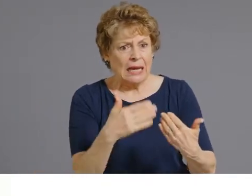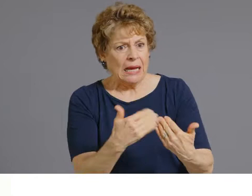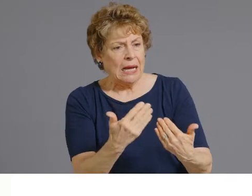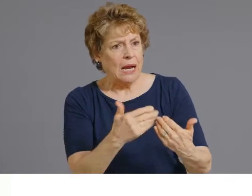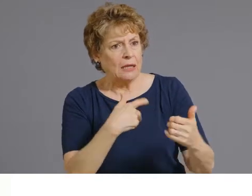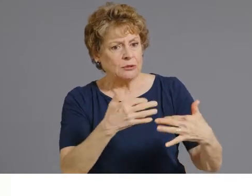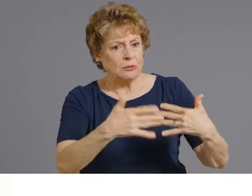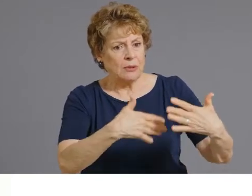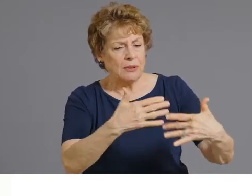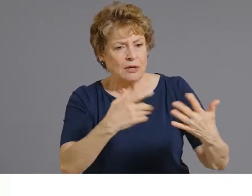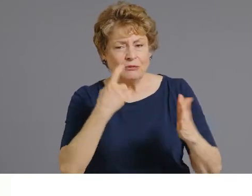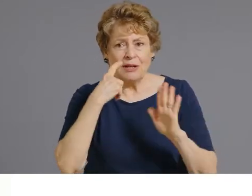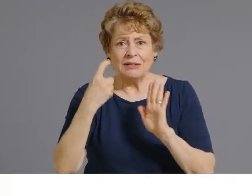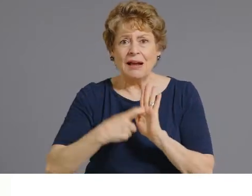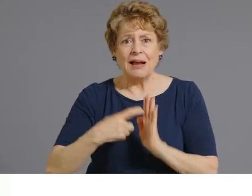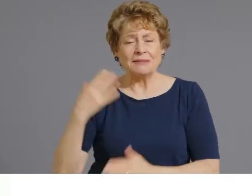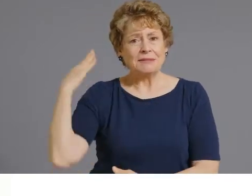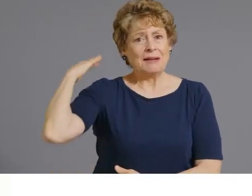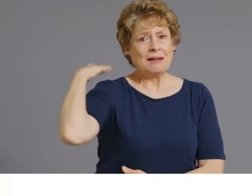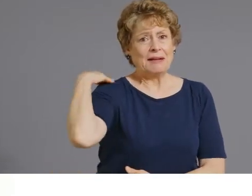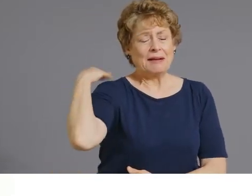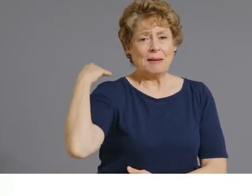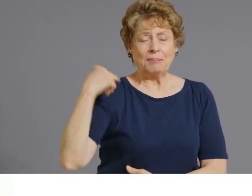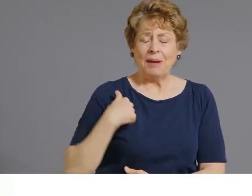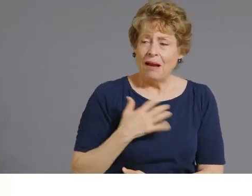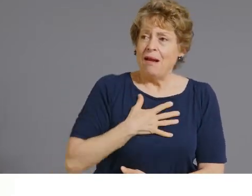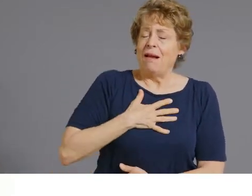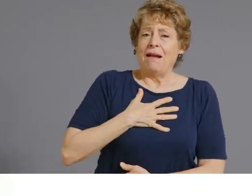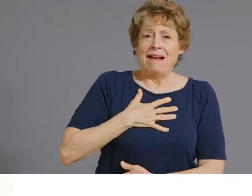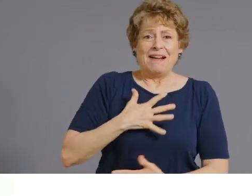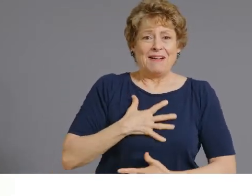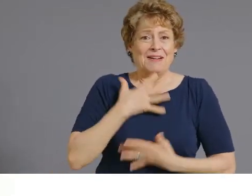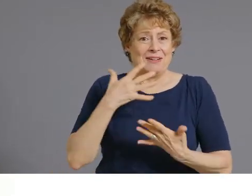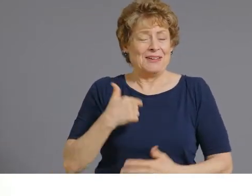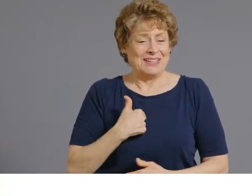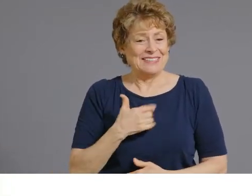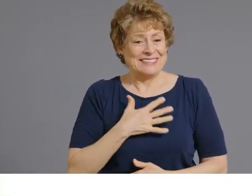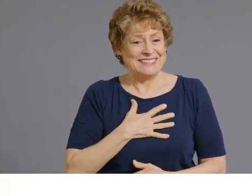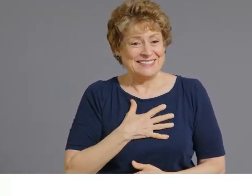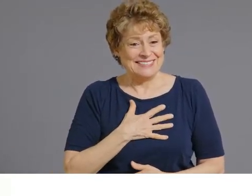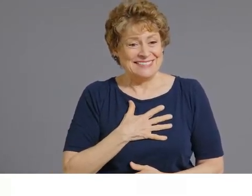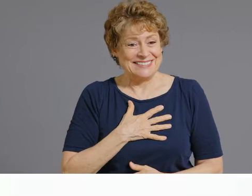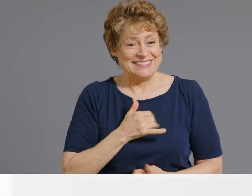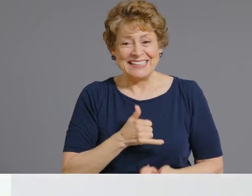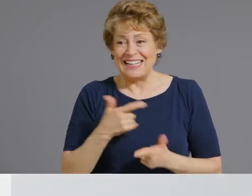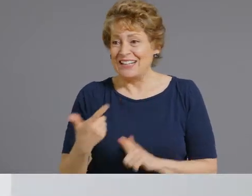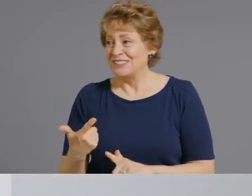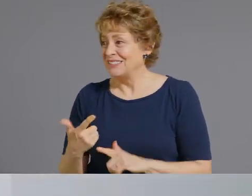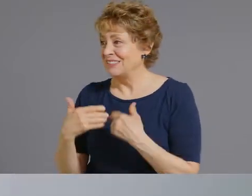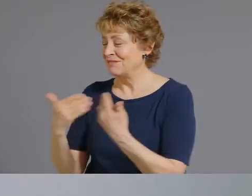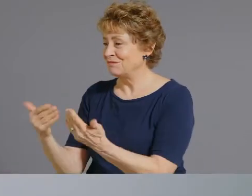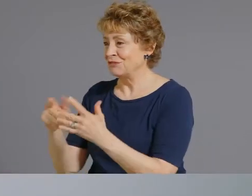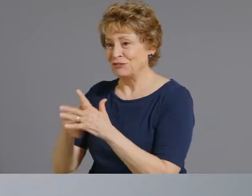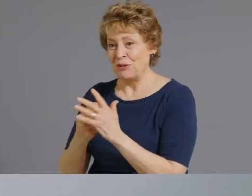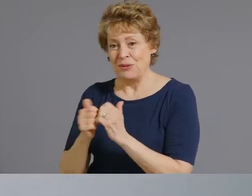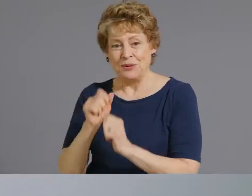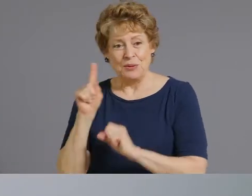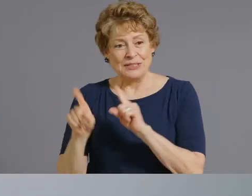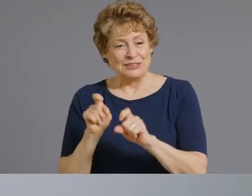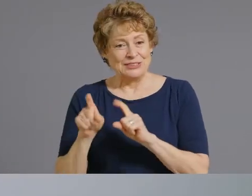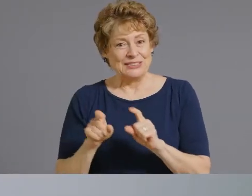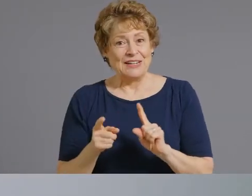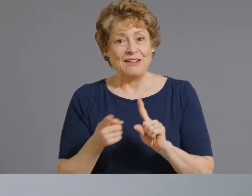award and with that i will turn it over to questions thank you dr christ our first question is from nicole grig